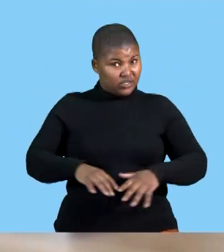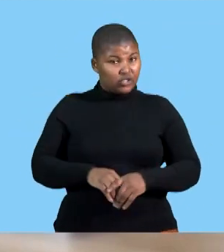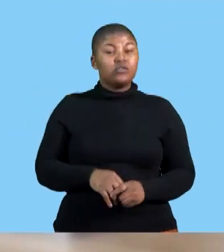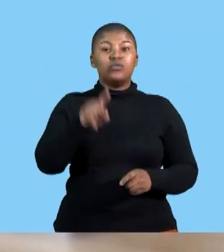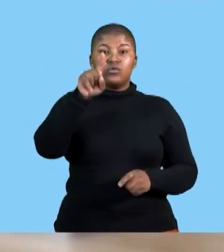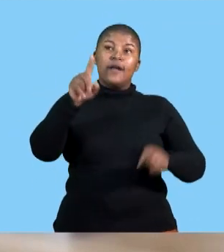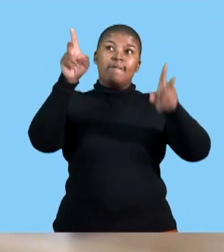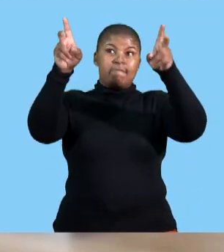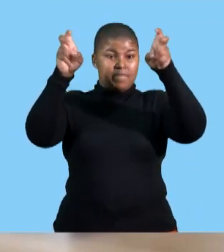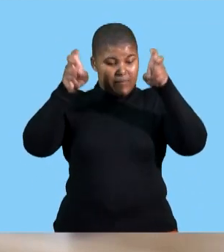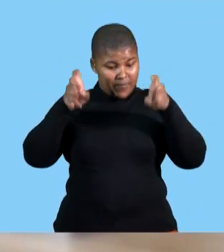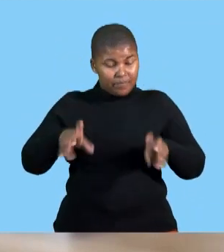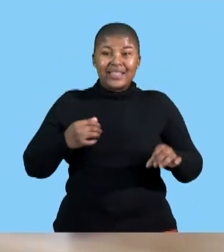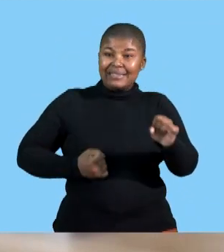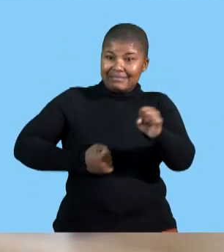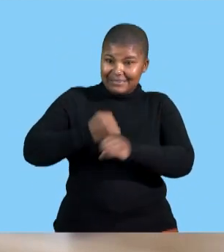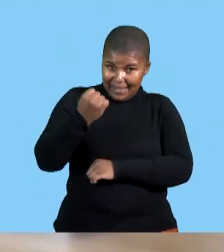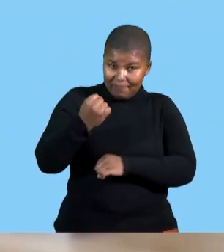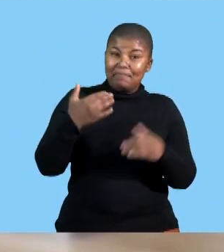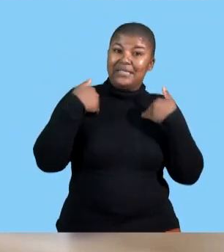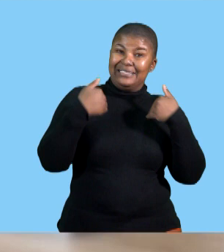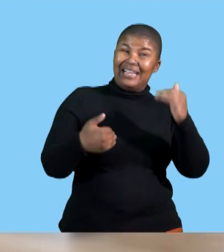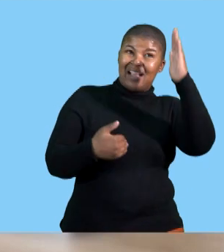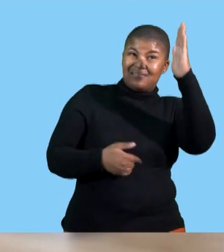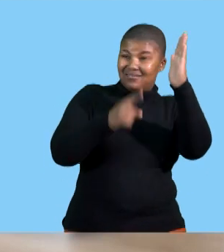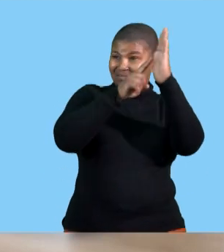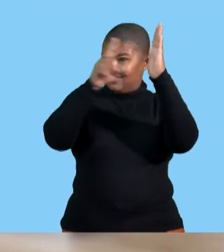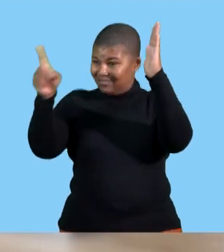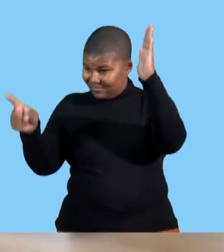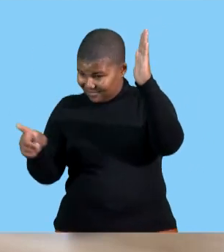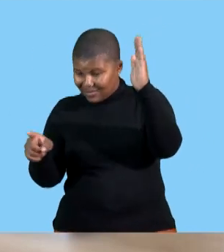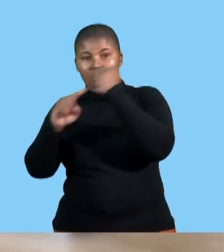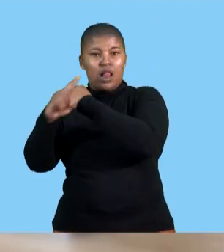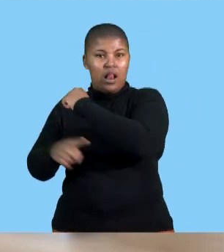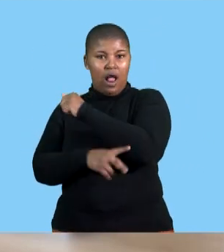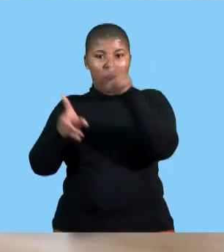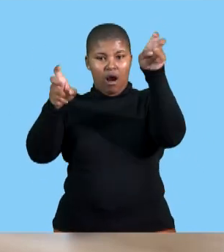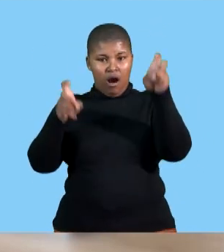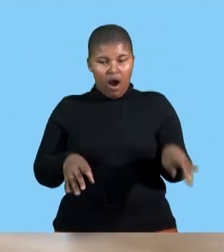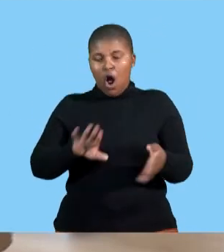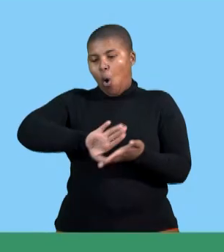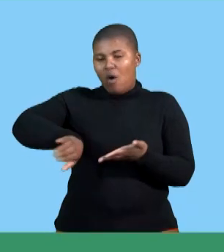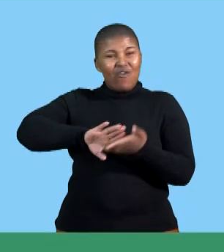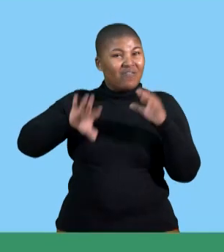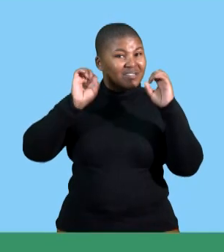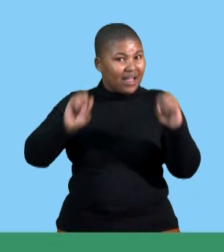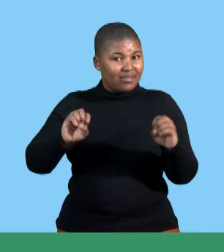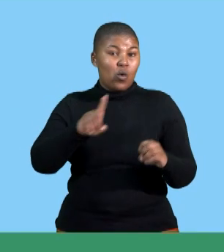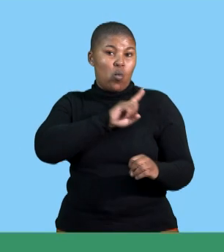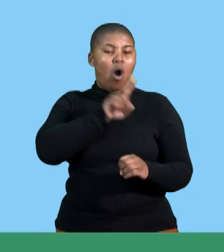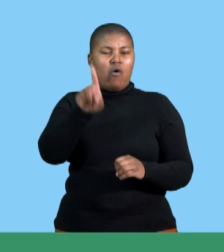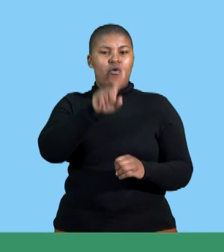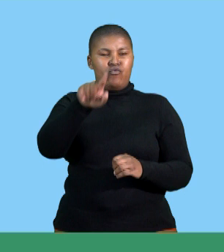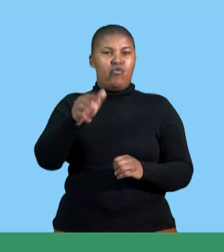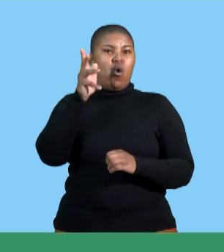sentence from the beginning up until the end so that the sentence does not lose its meaning so here's